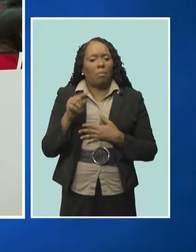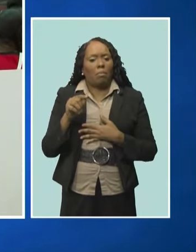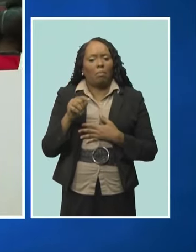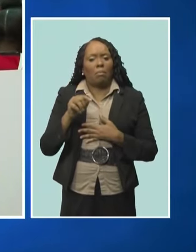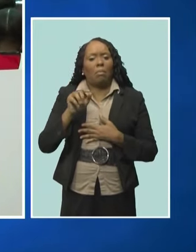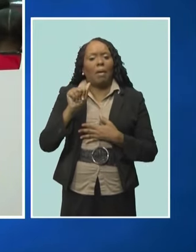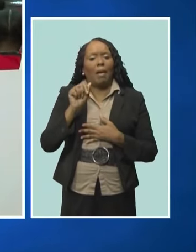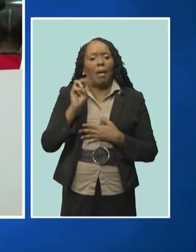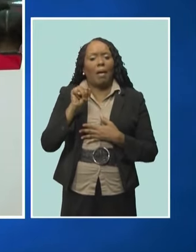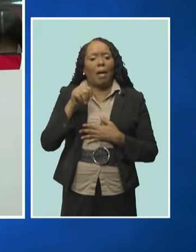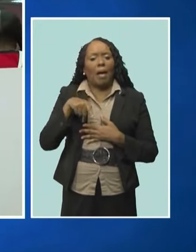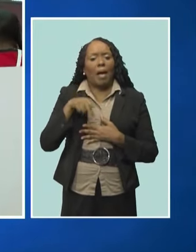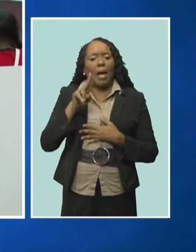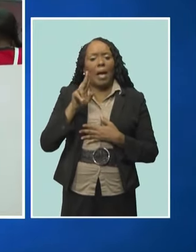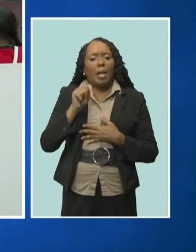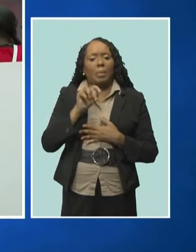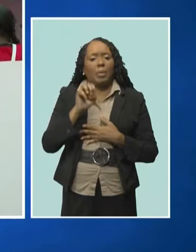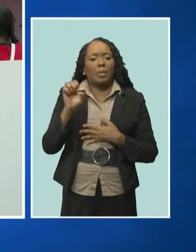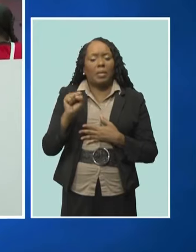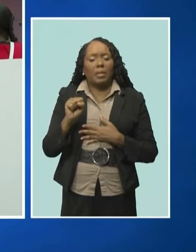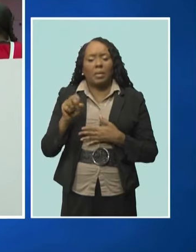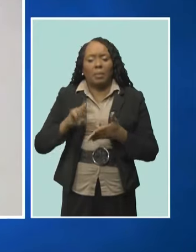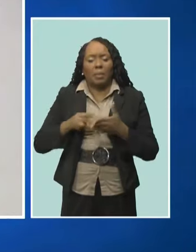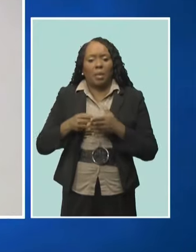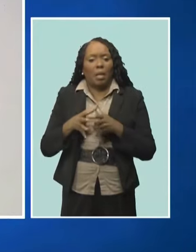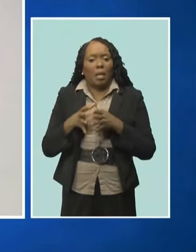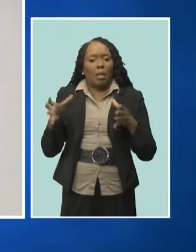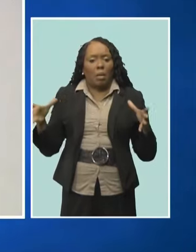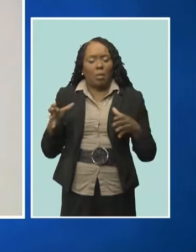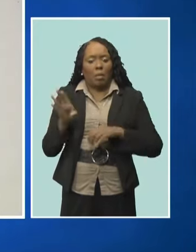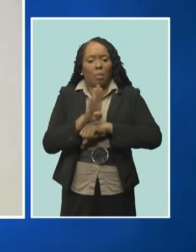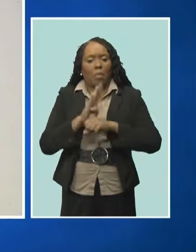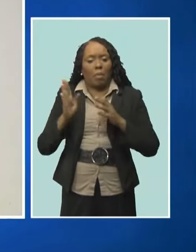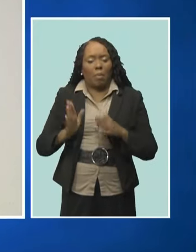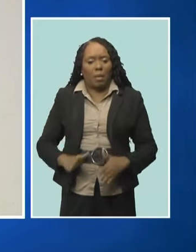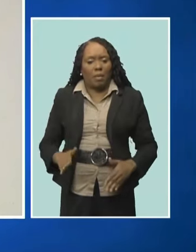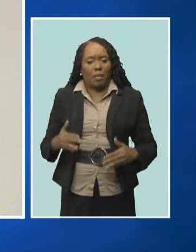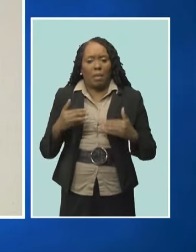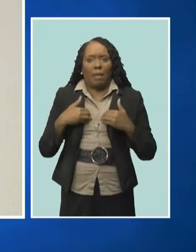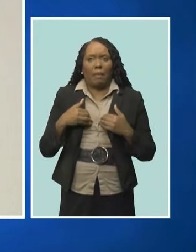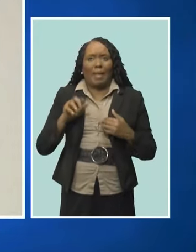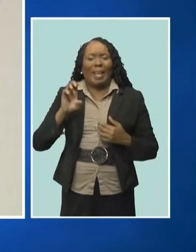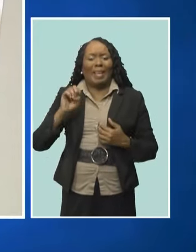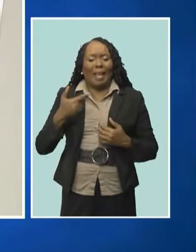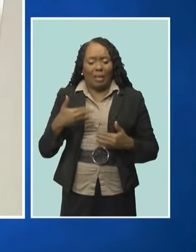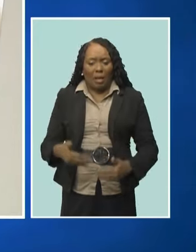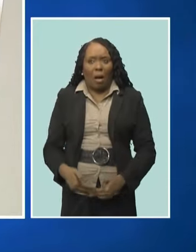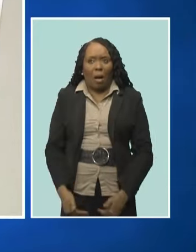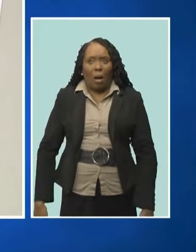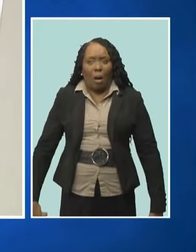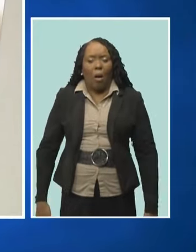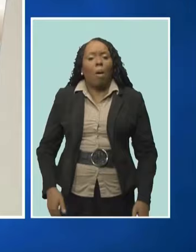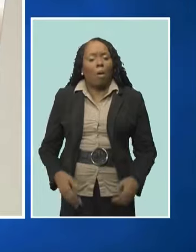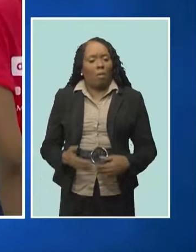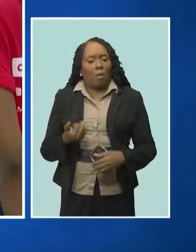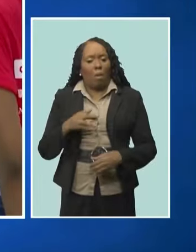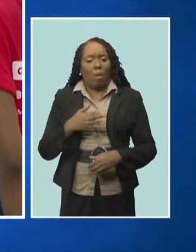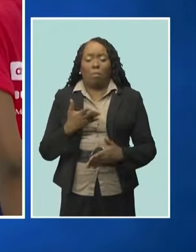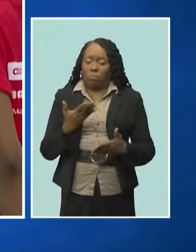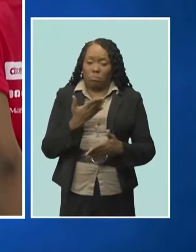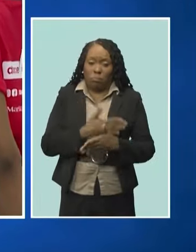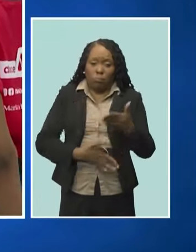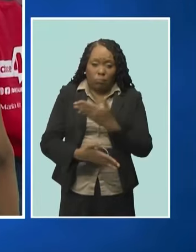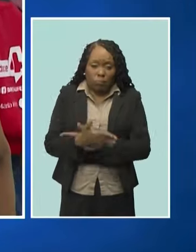while there is a high number of cases in older people, with more cases popping up in younger people, there is no readily available